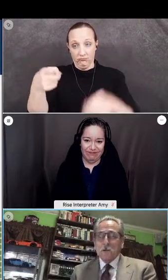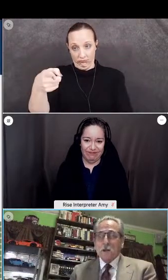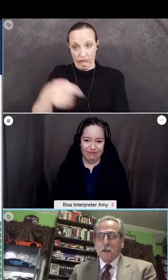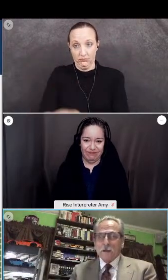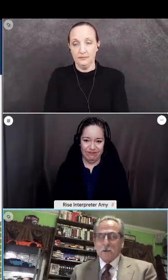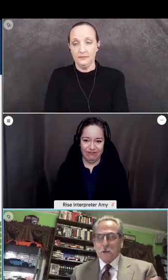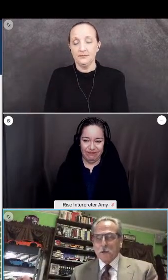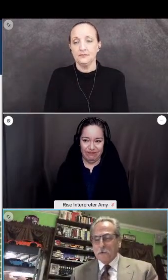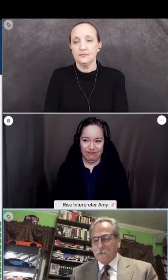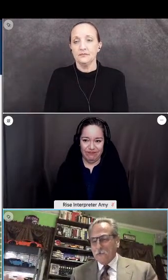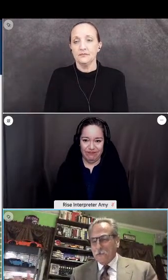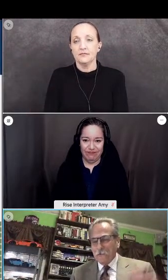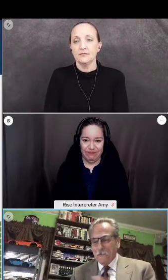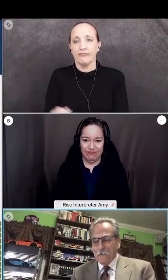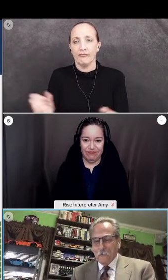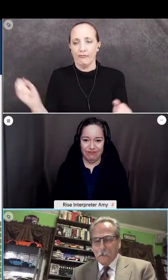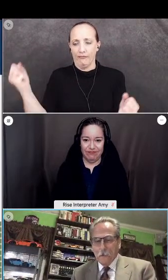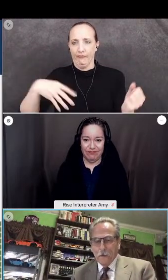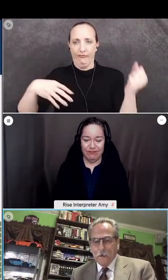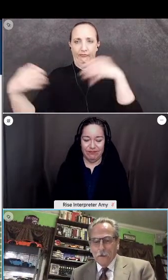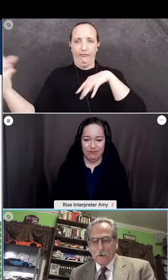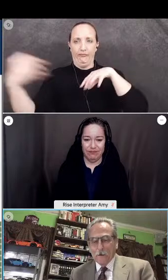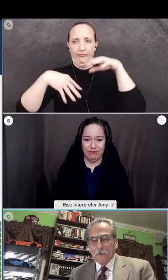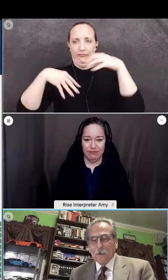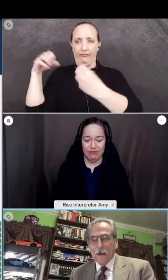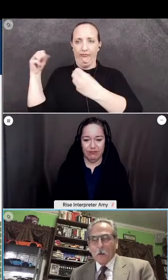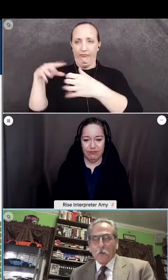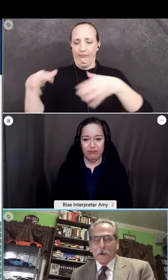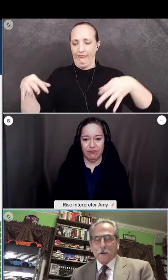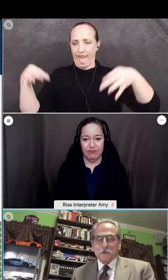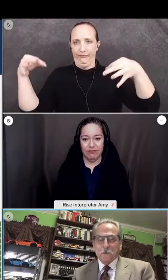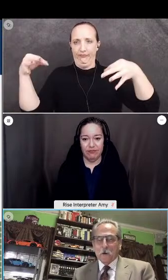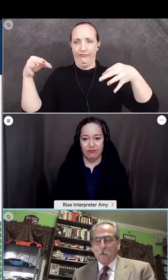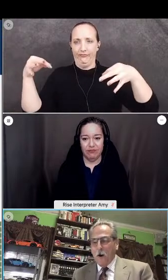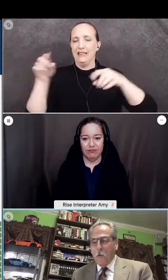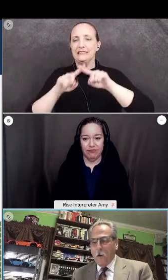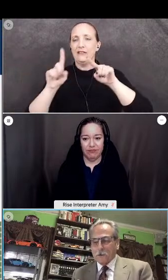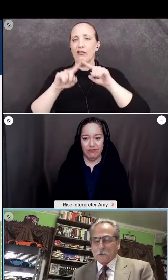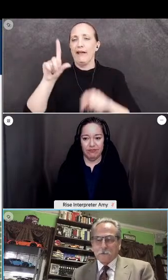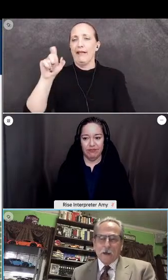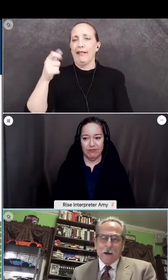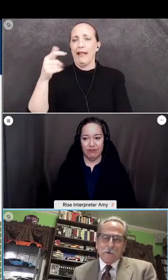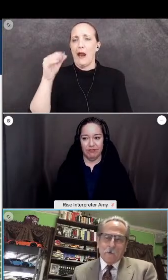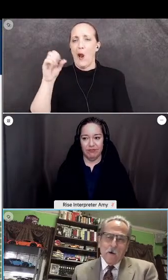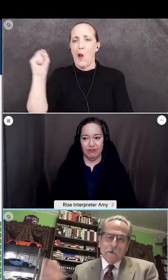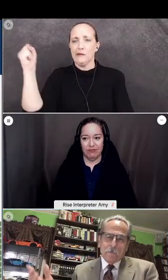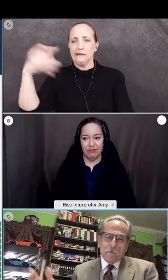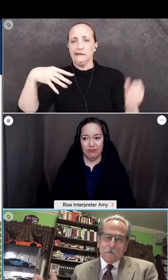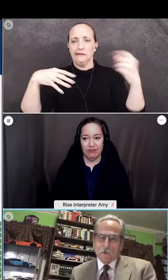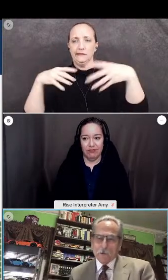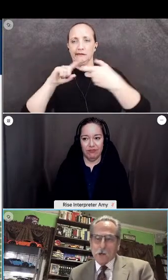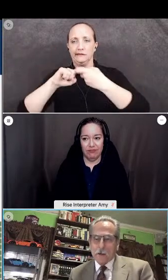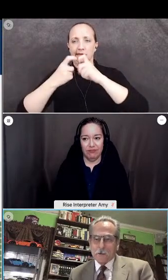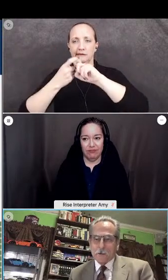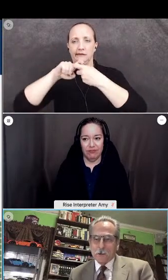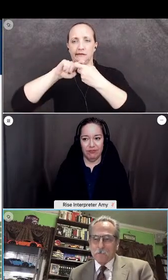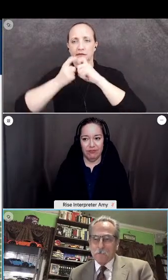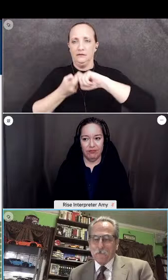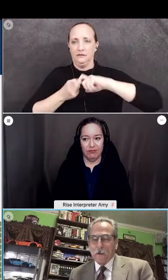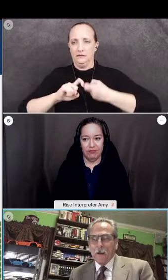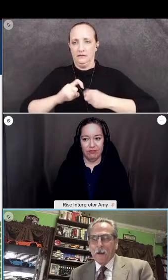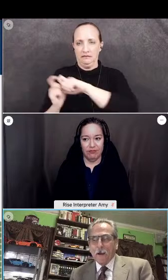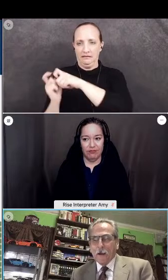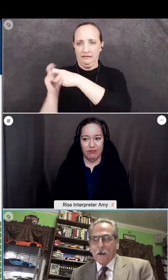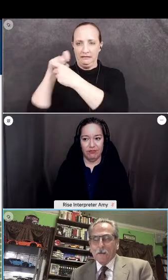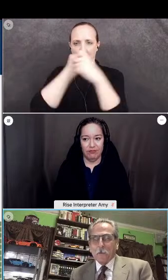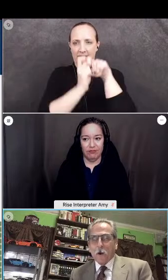It was a collection of Lego bricks from all walks of life, all levels of education.